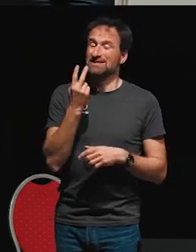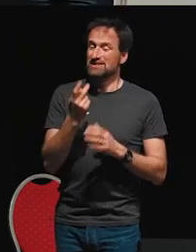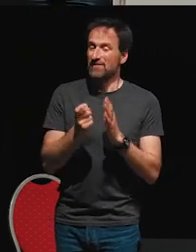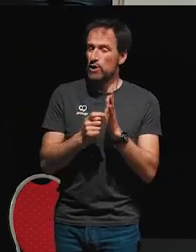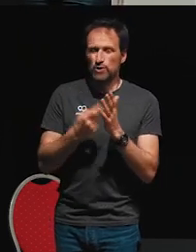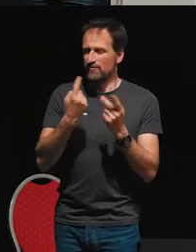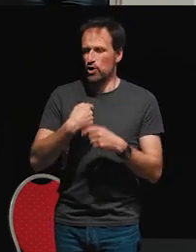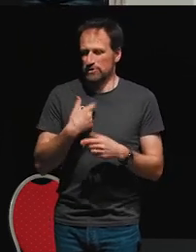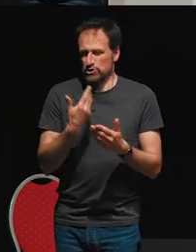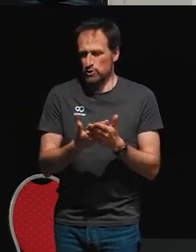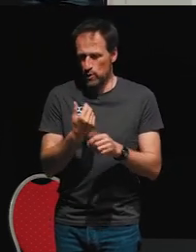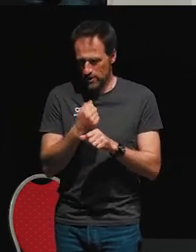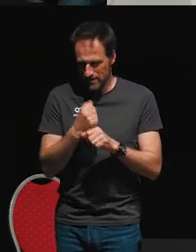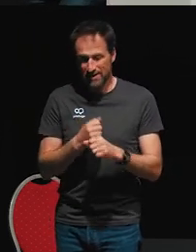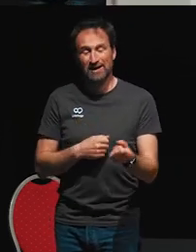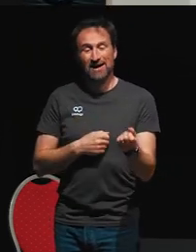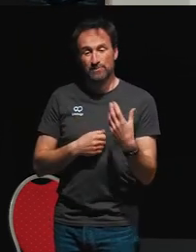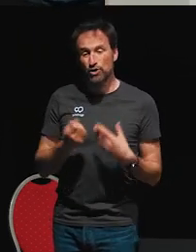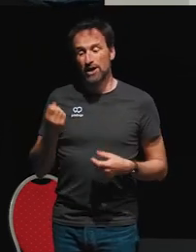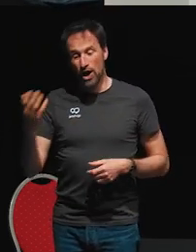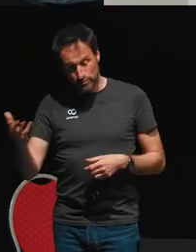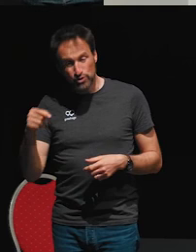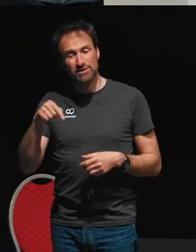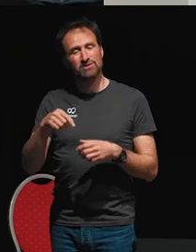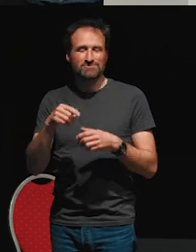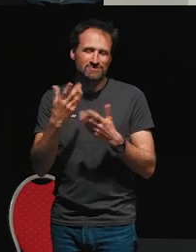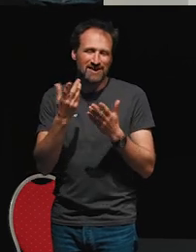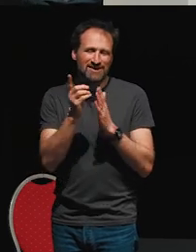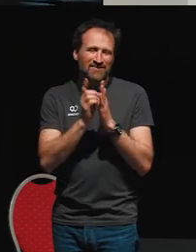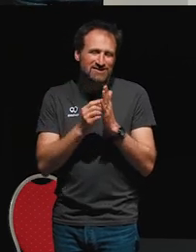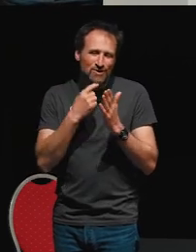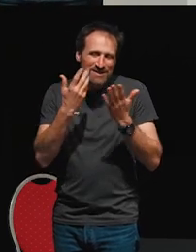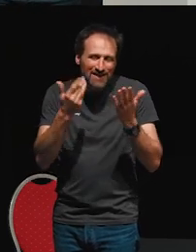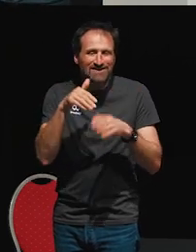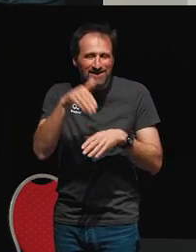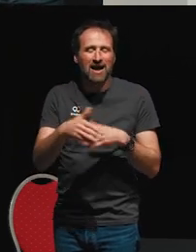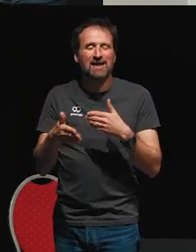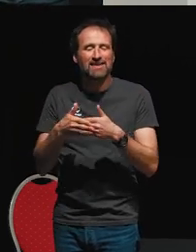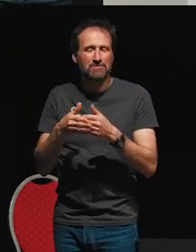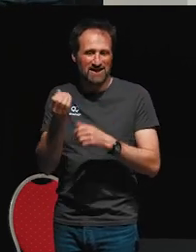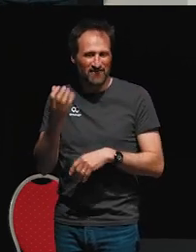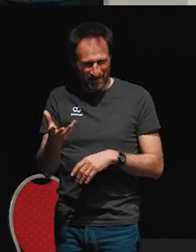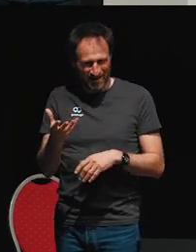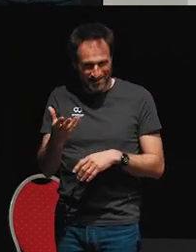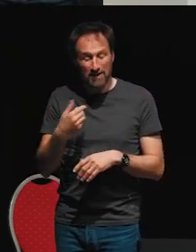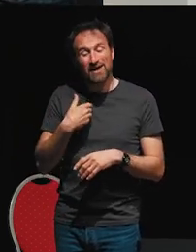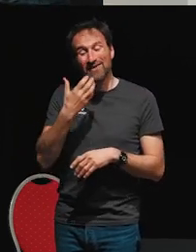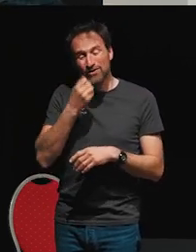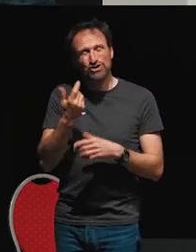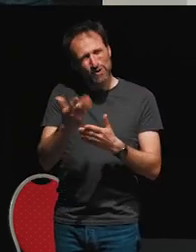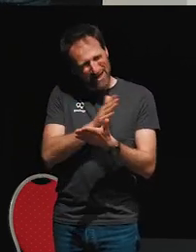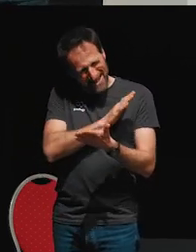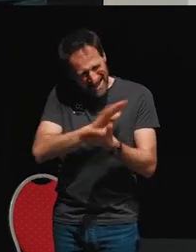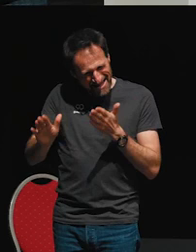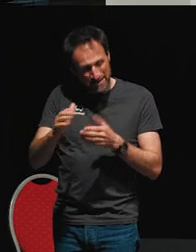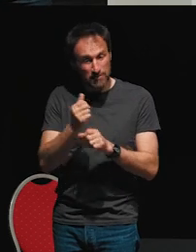output is by definition a side effect. And so I want to minimize it and contain it and sort of not touch it again when